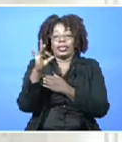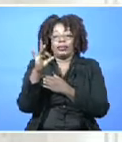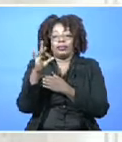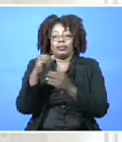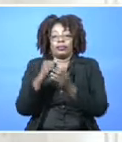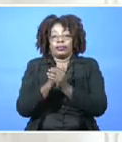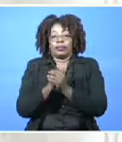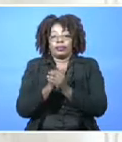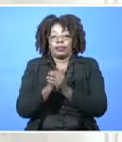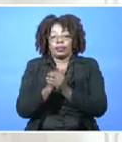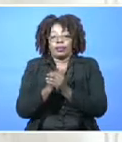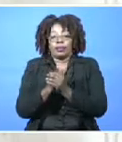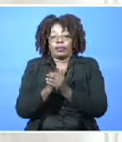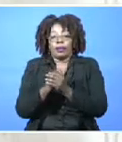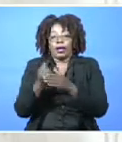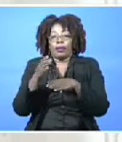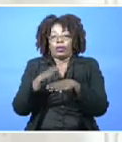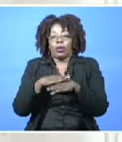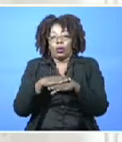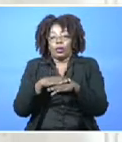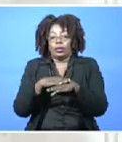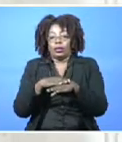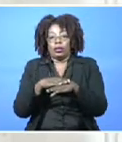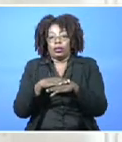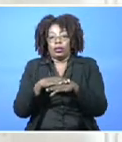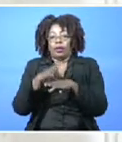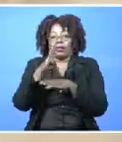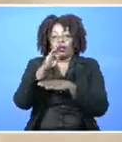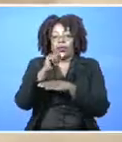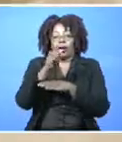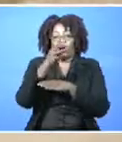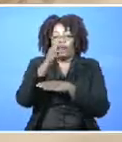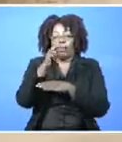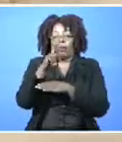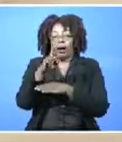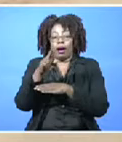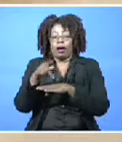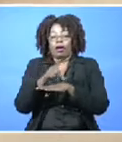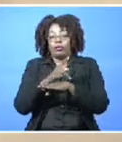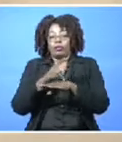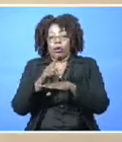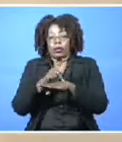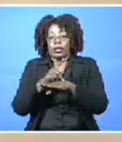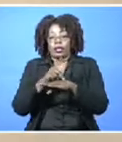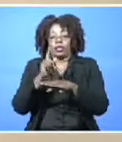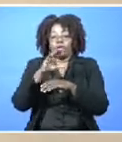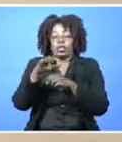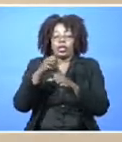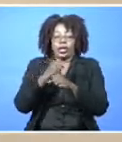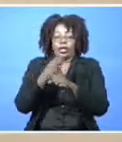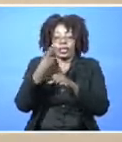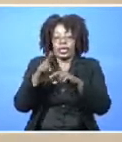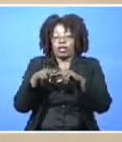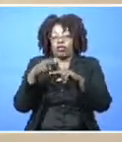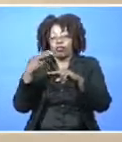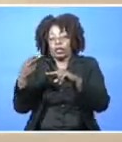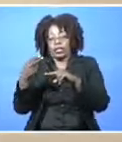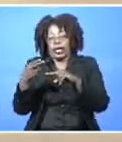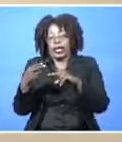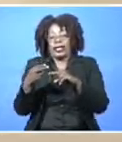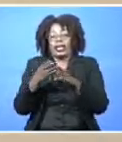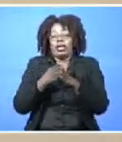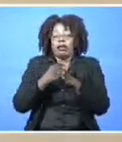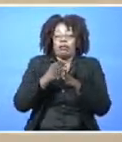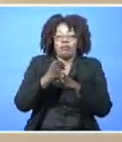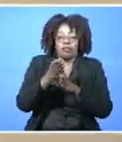by the coming on stream of the Bahama property. This follows upon a year which saw declines in major destinations,